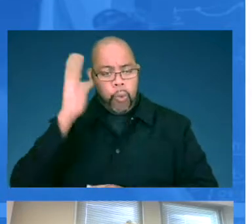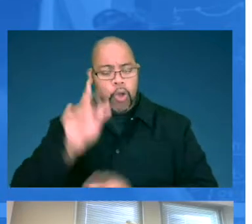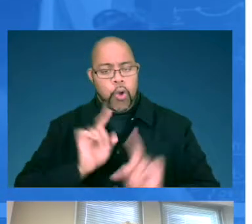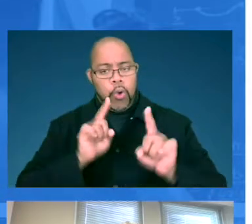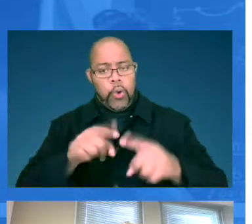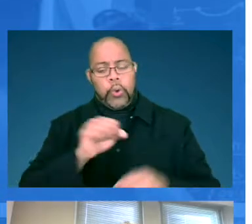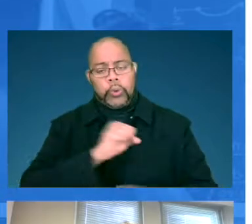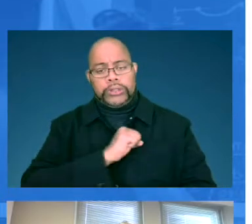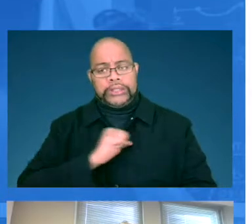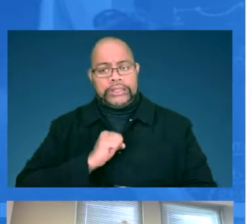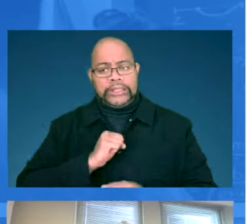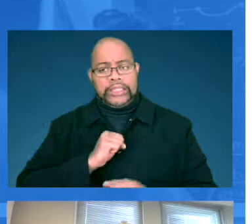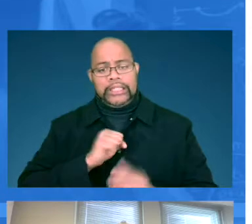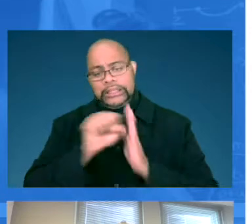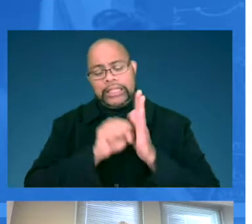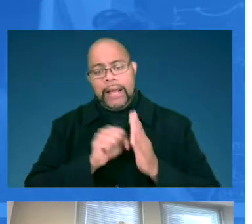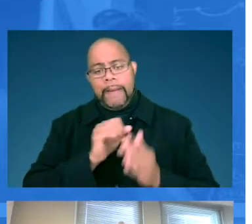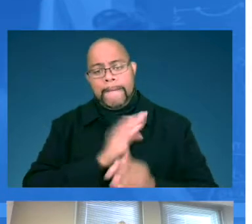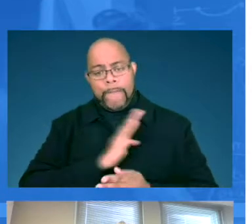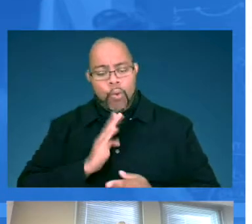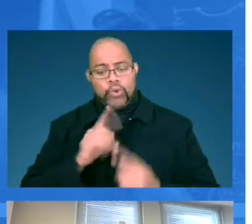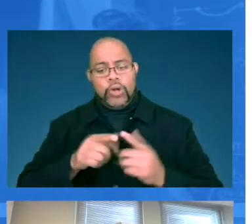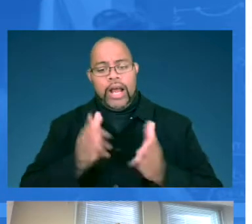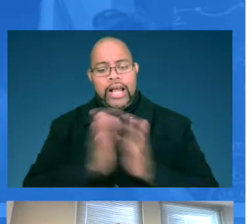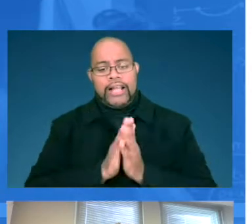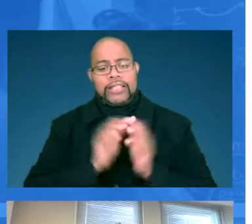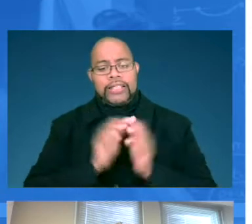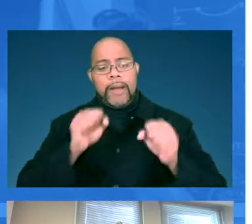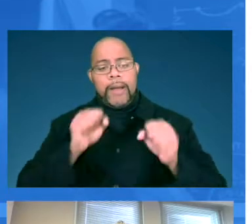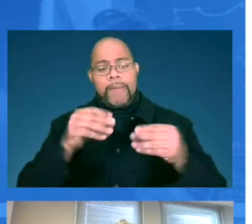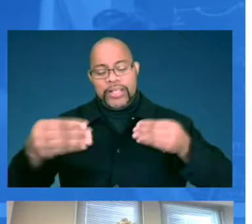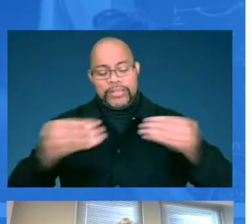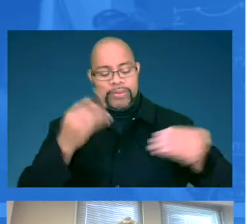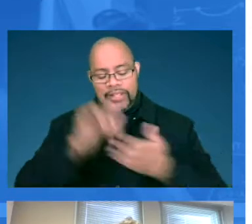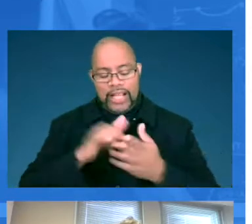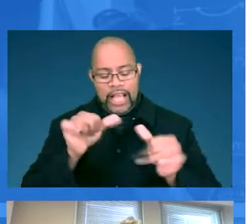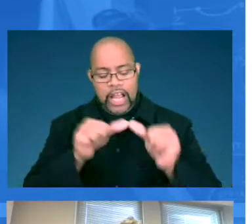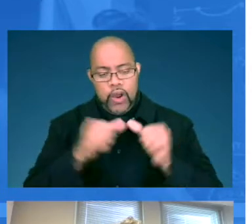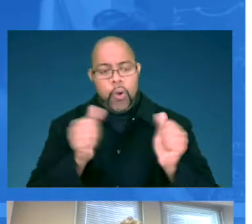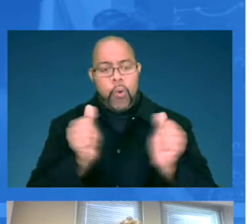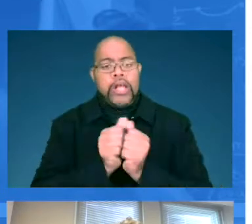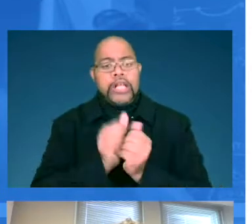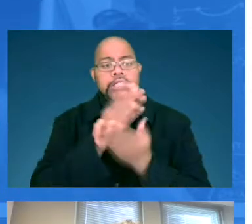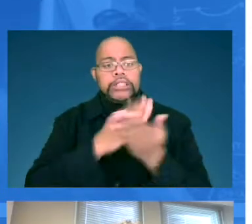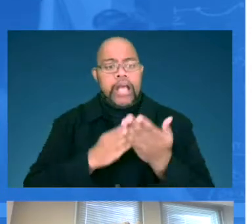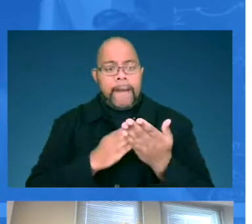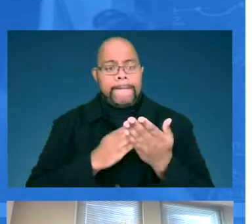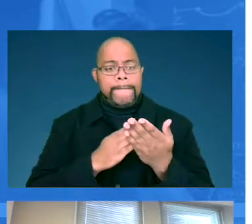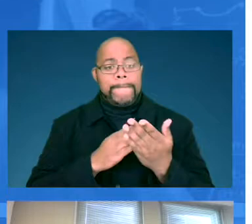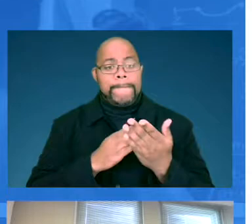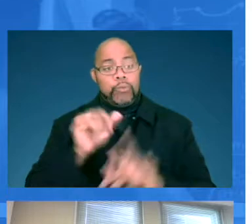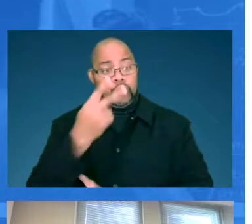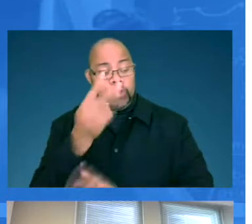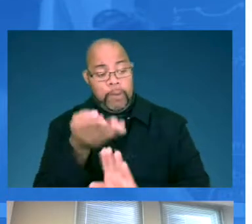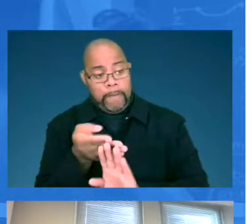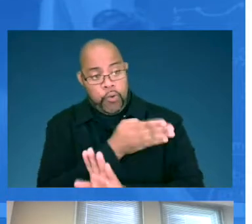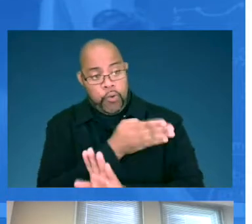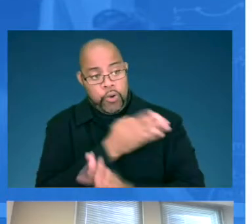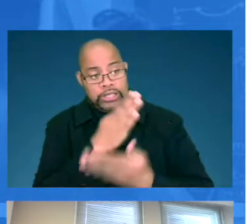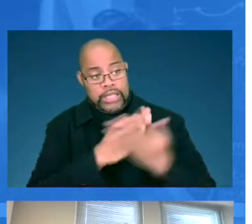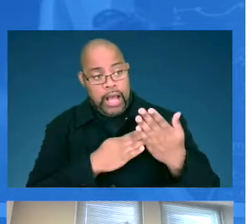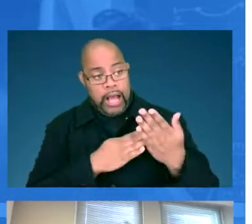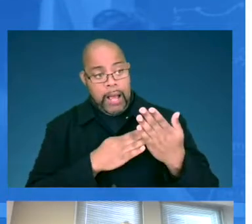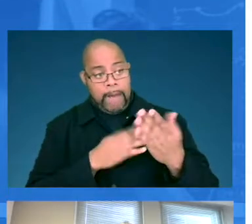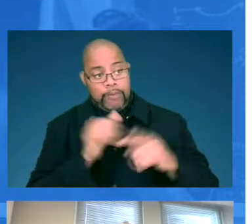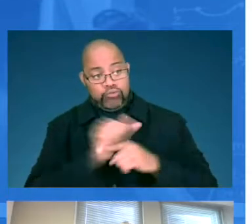be headed to the state board to ask for possible flexibility in this area with some, as you saw earlier,